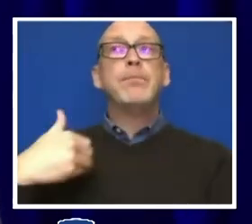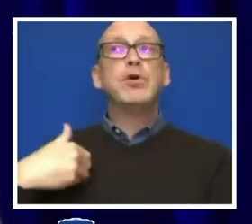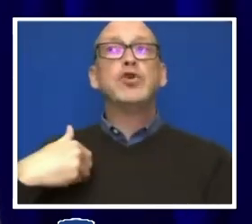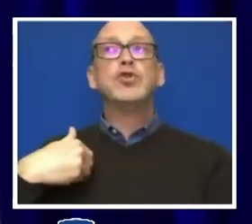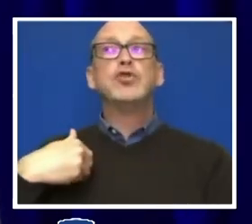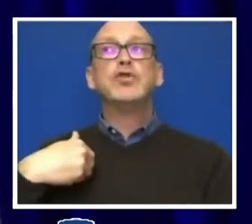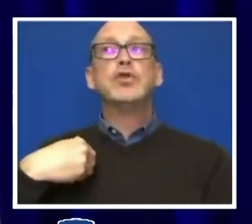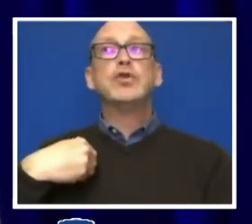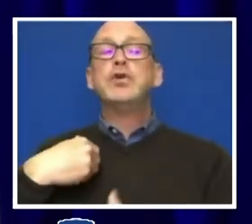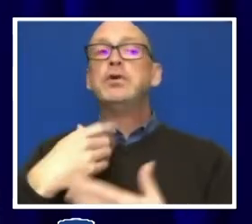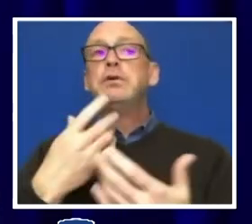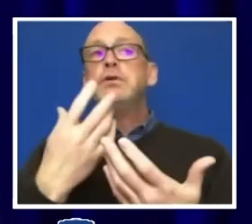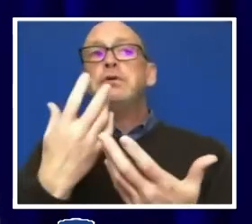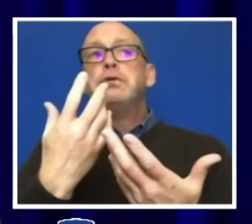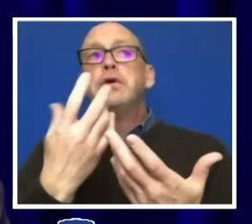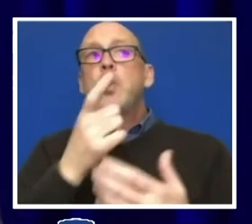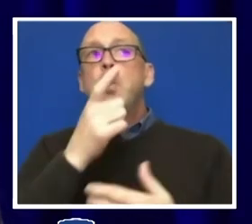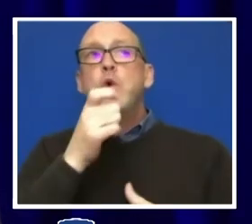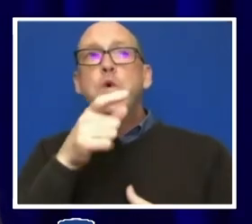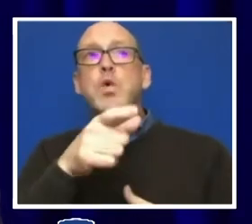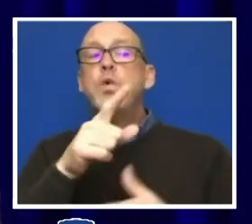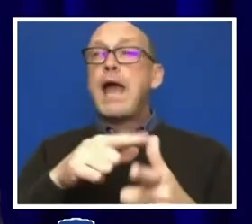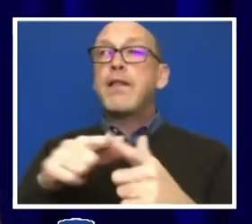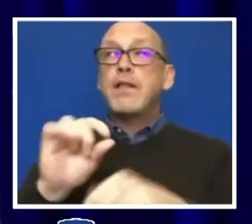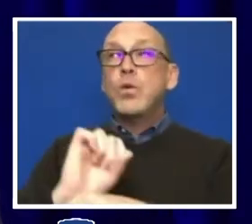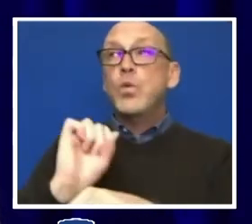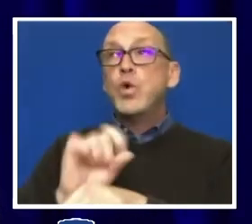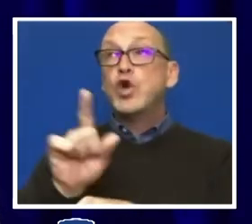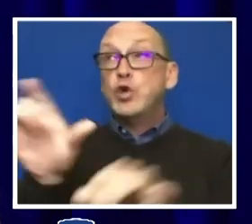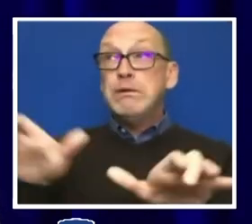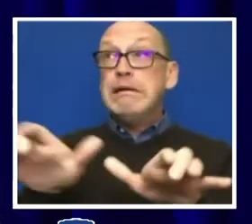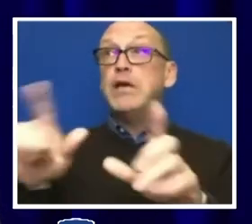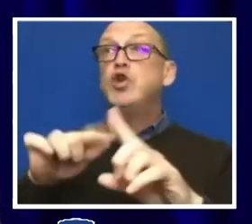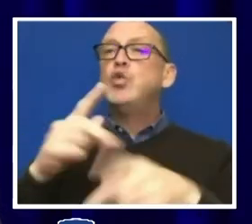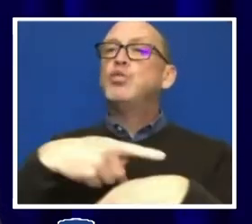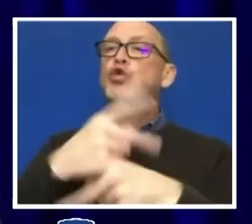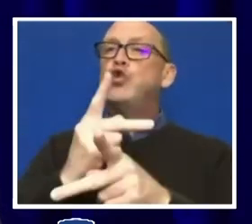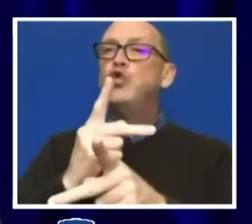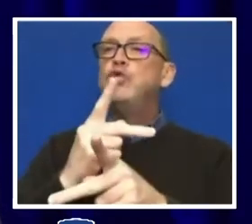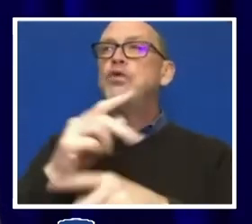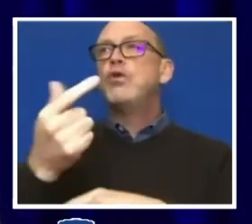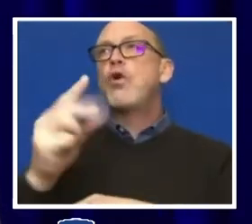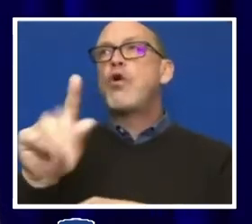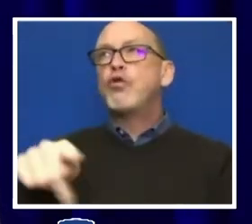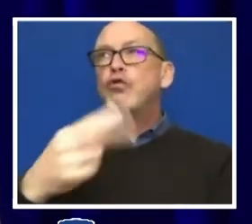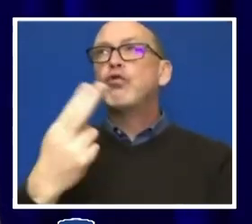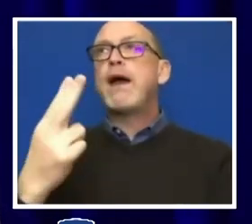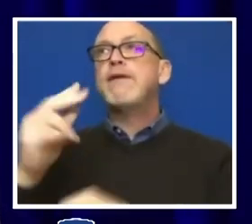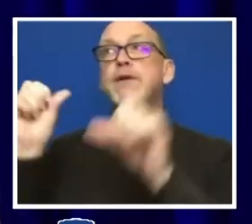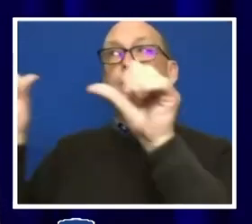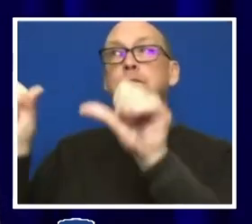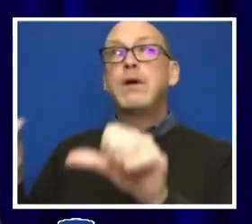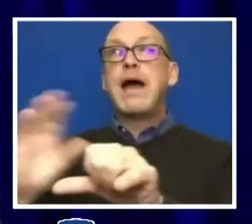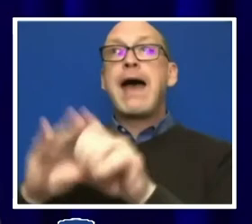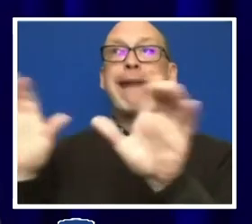the work that you did to produce the draft that's posted on Action Together.